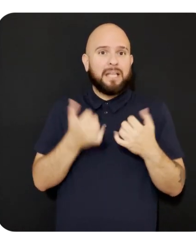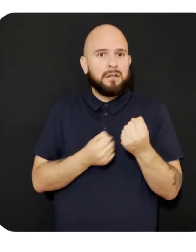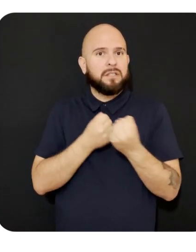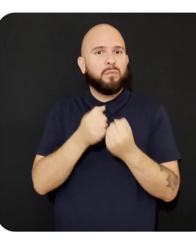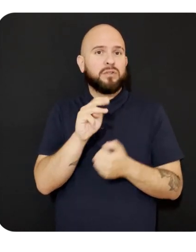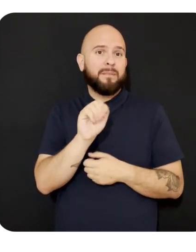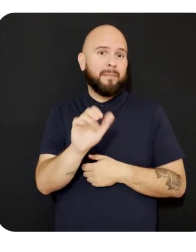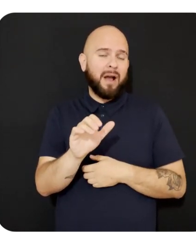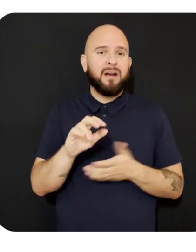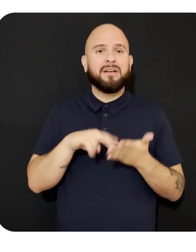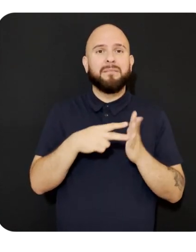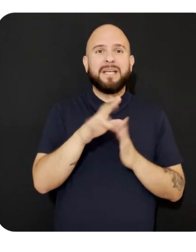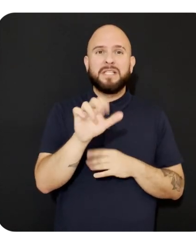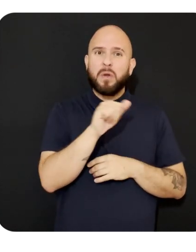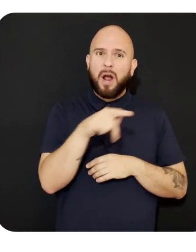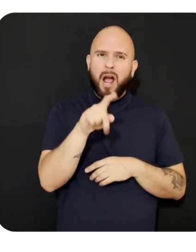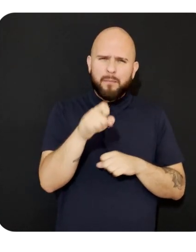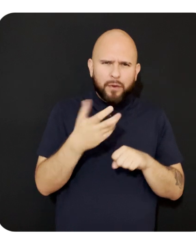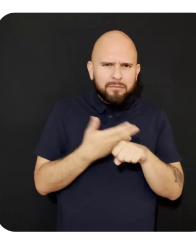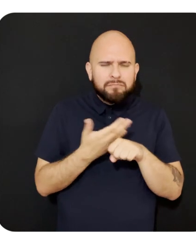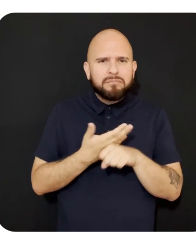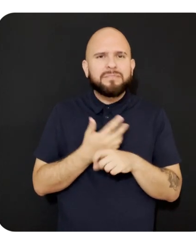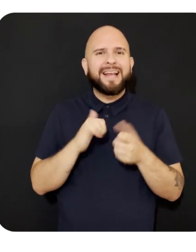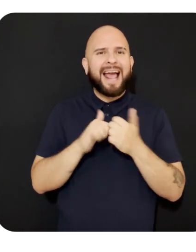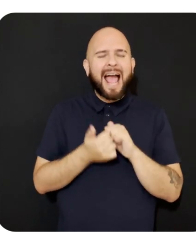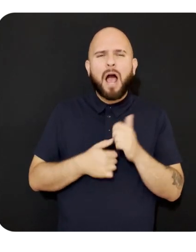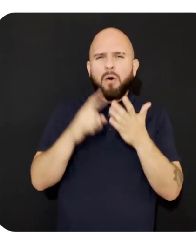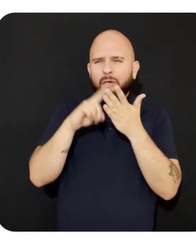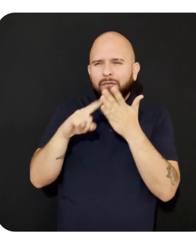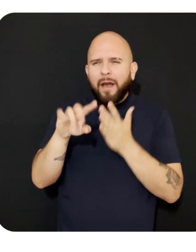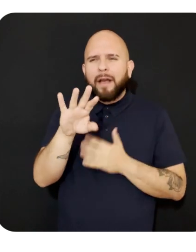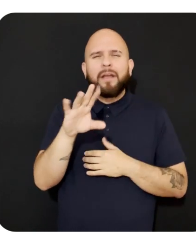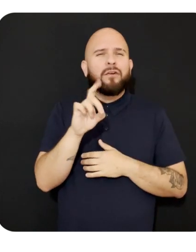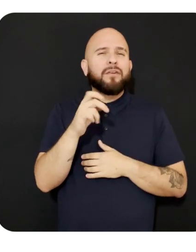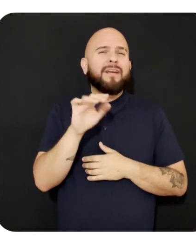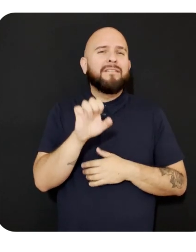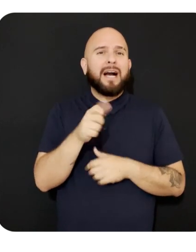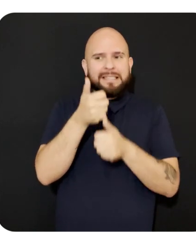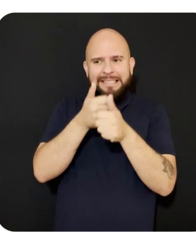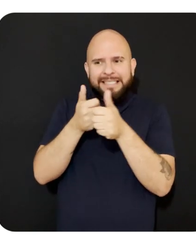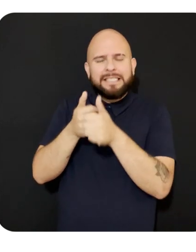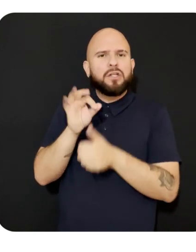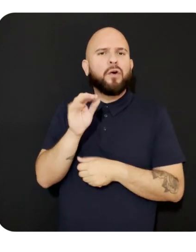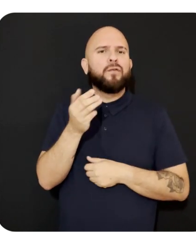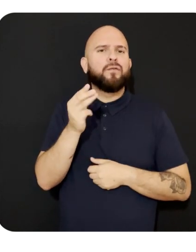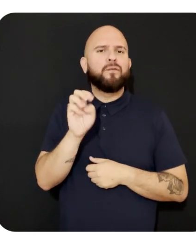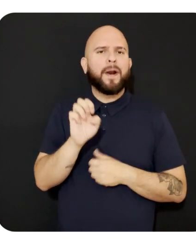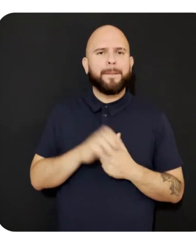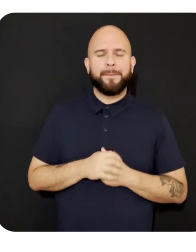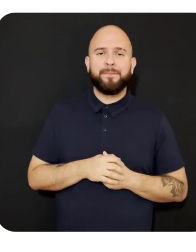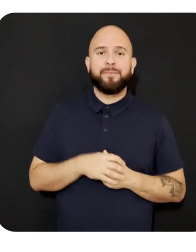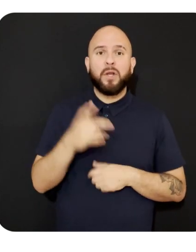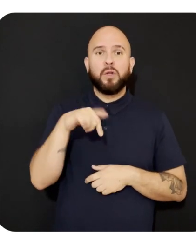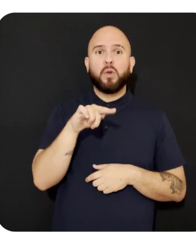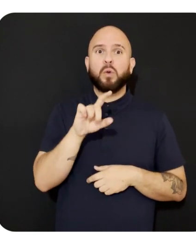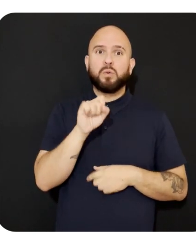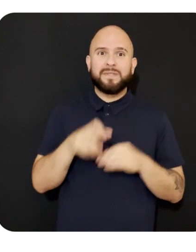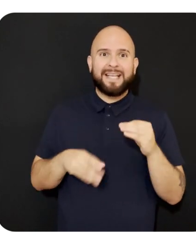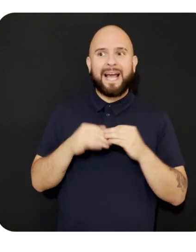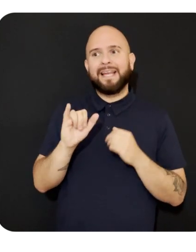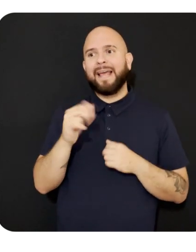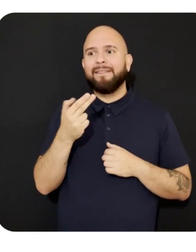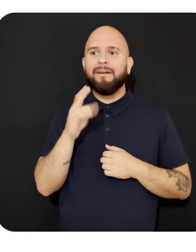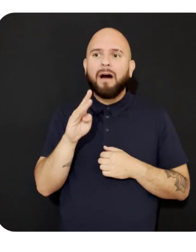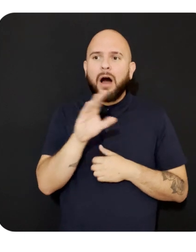your apps by inspecting your app's draw calls on a per-frame basis. These tools join others like the MetaQuest Developer Hub